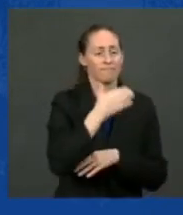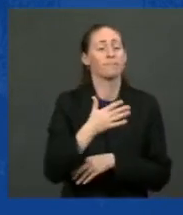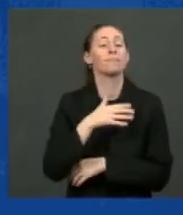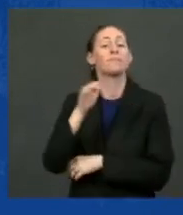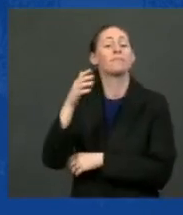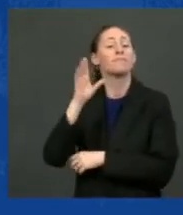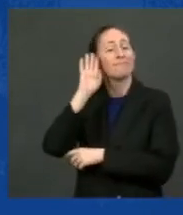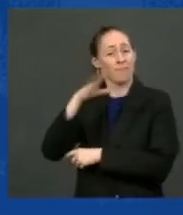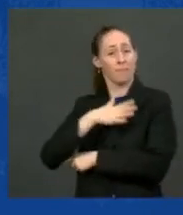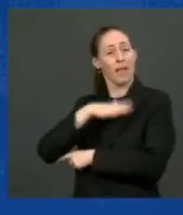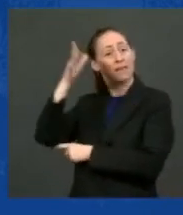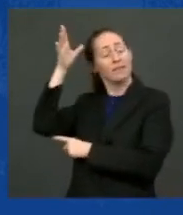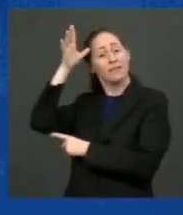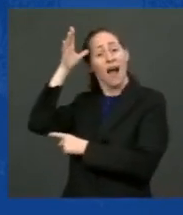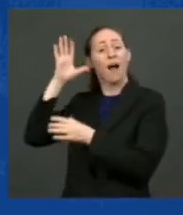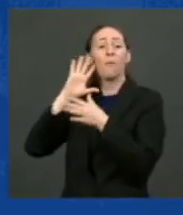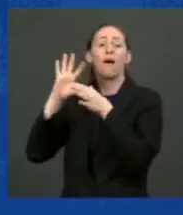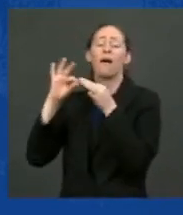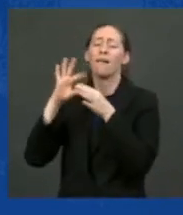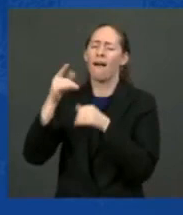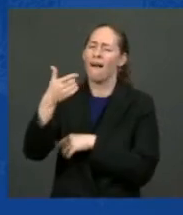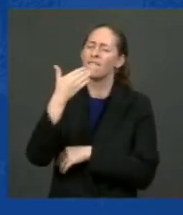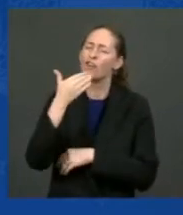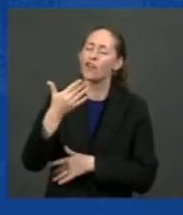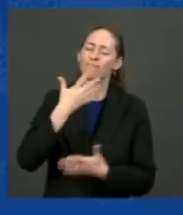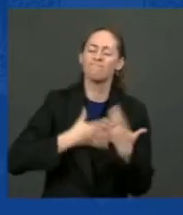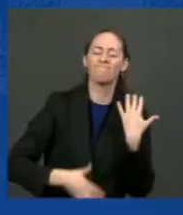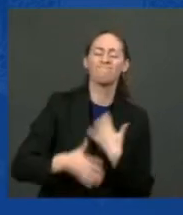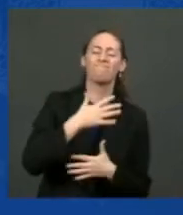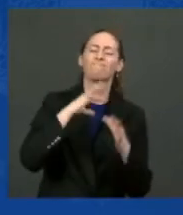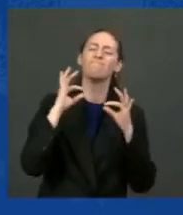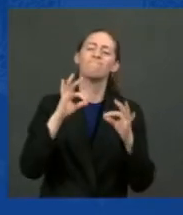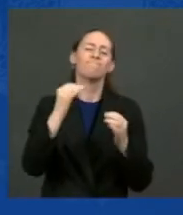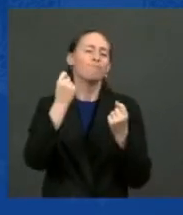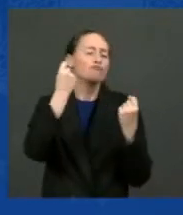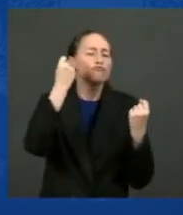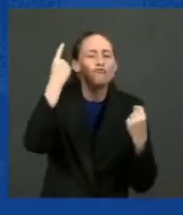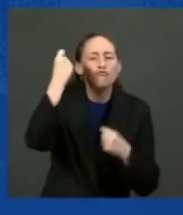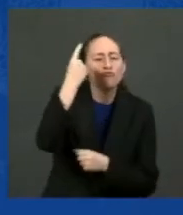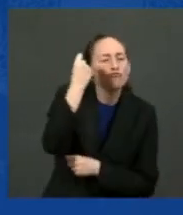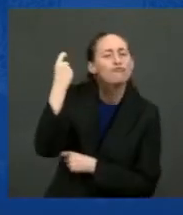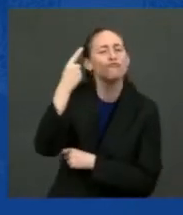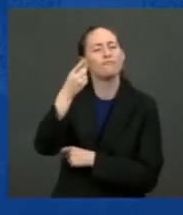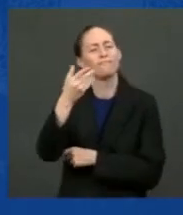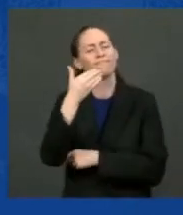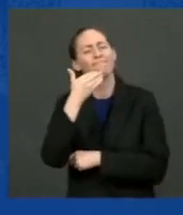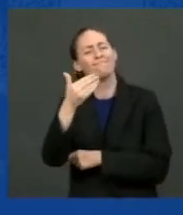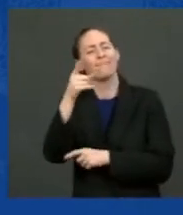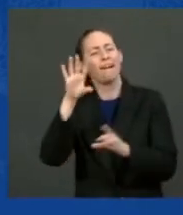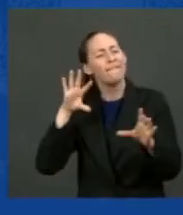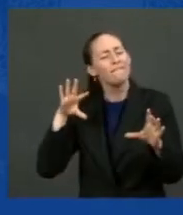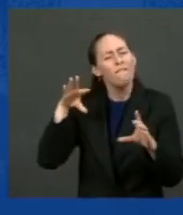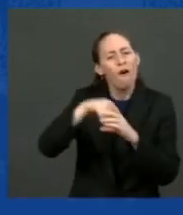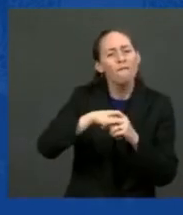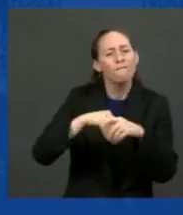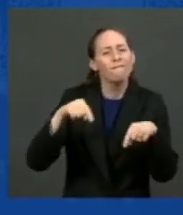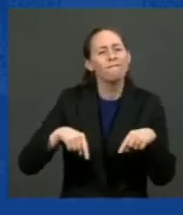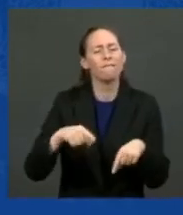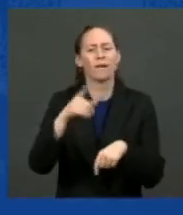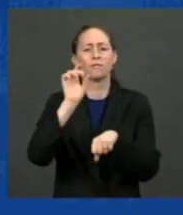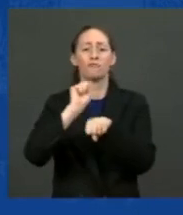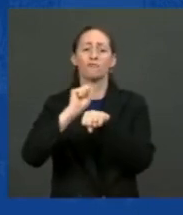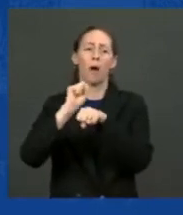blood, kid. And thank you for what you're doing. Thank you for stepping in. And thank you for the great job you do.